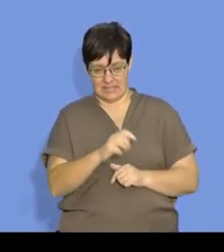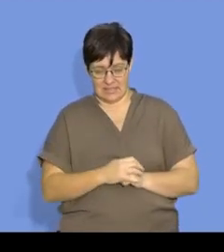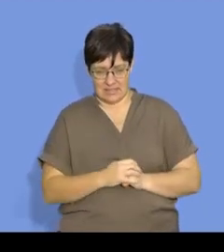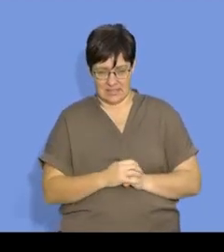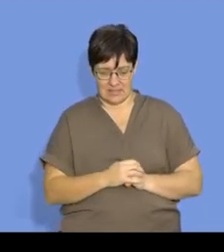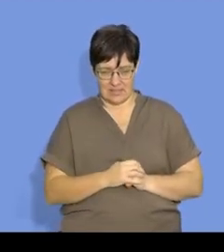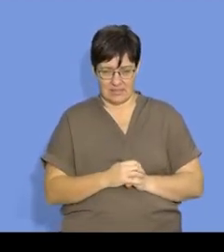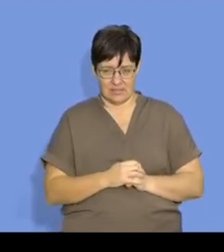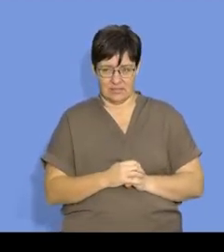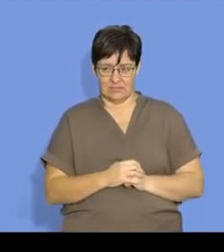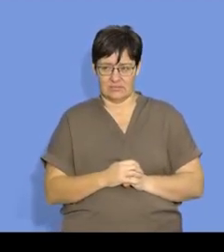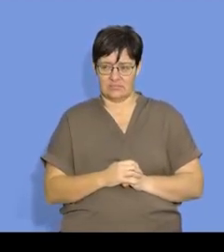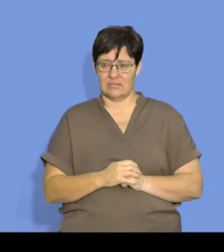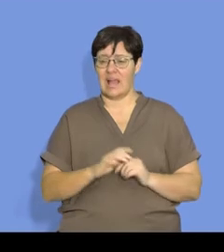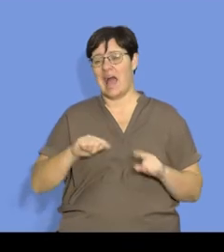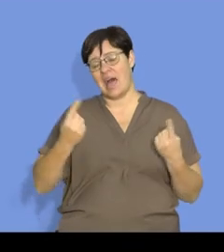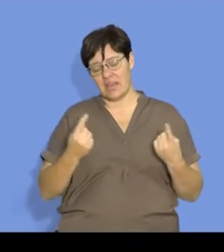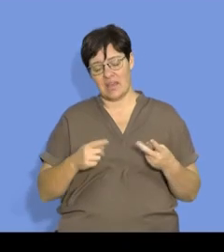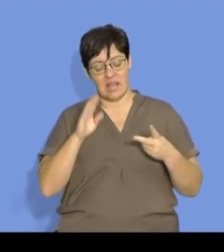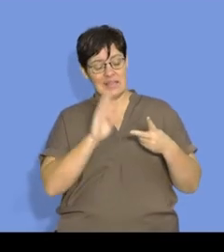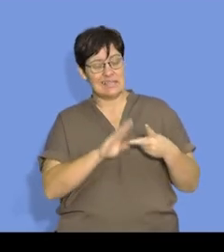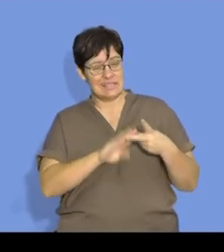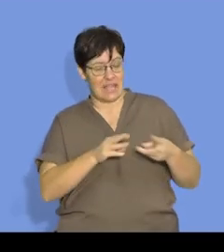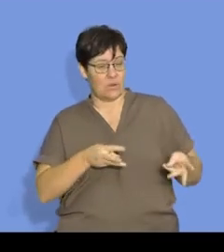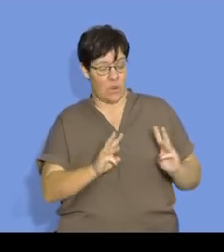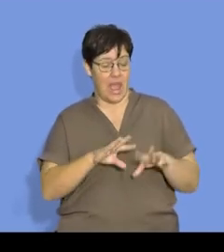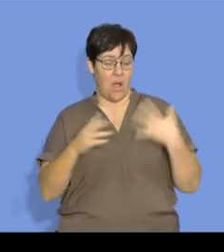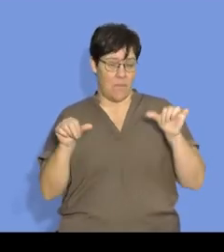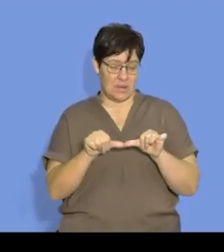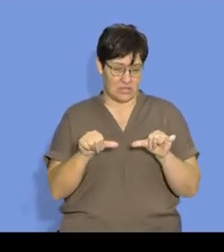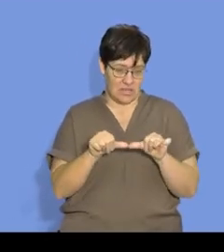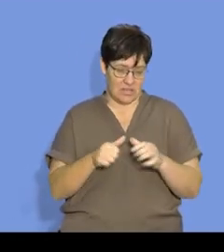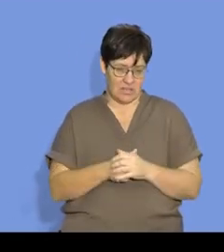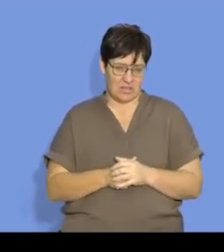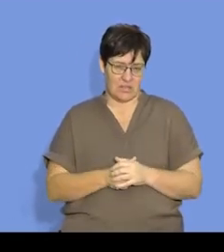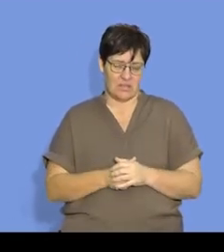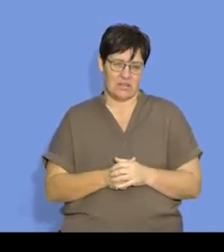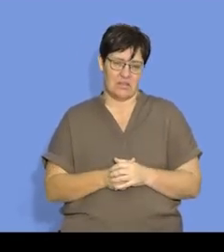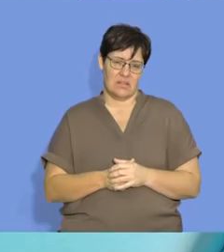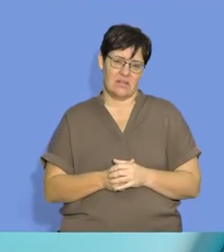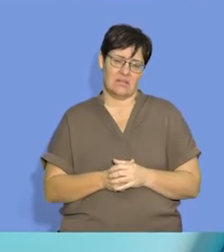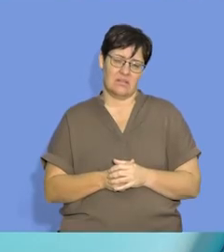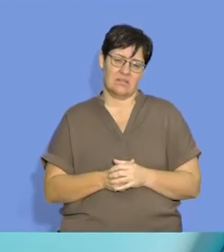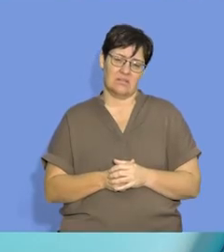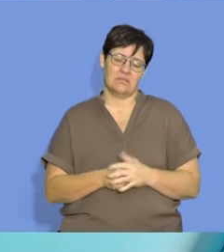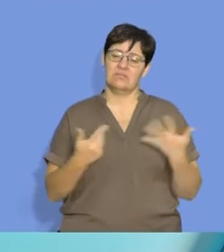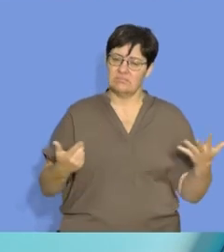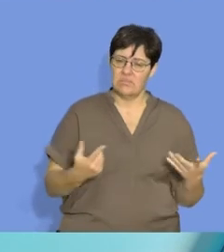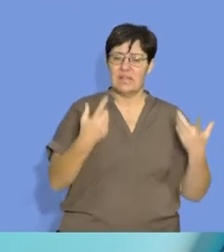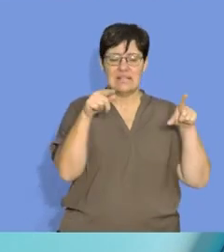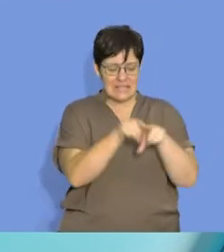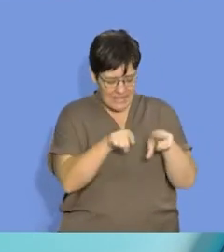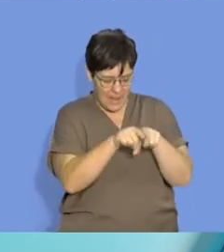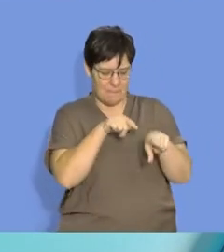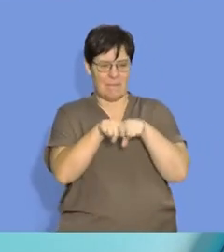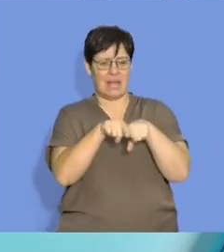Another way, I would say, the second way to measure is to go and do the same experiment,